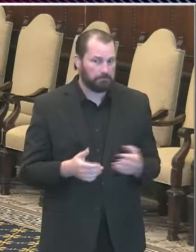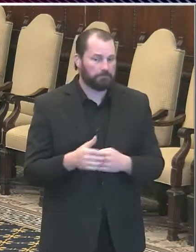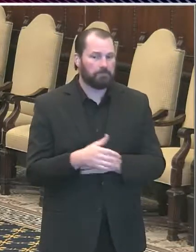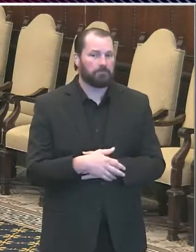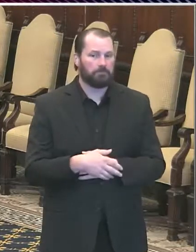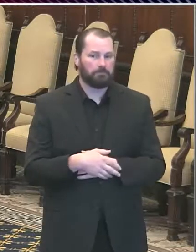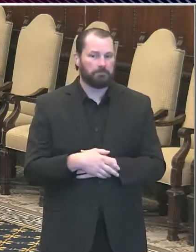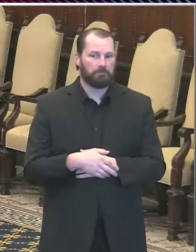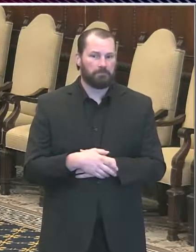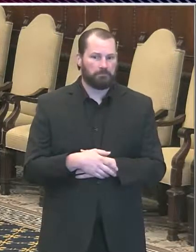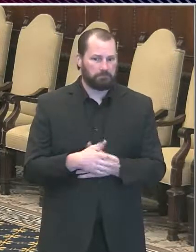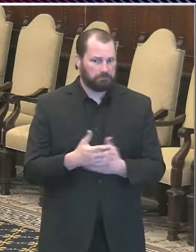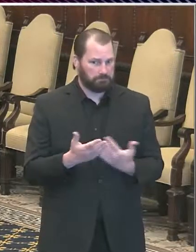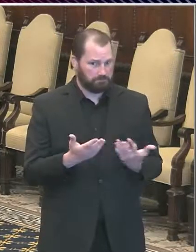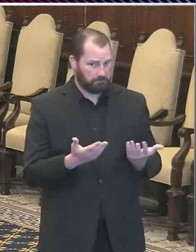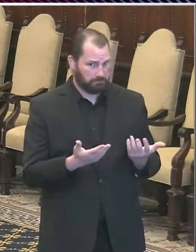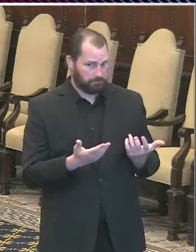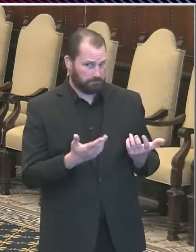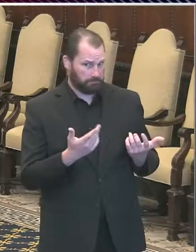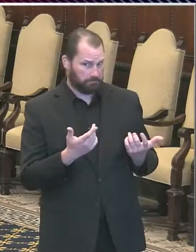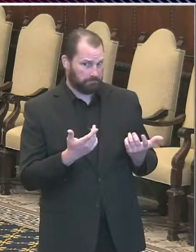using it to help you in your contact tracing